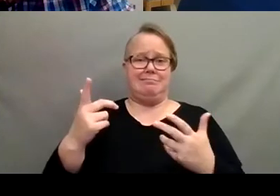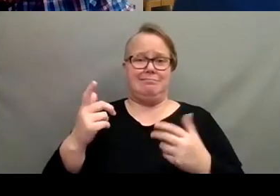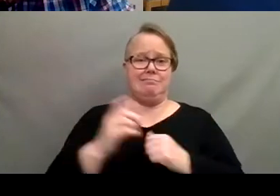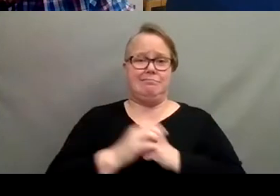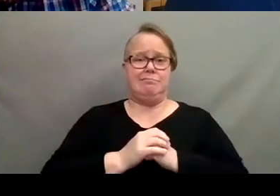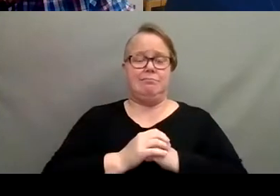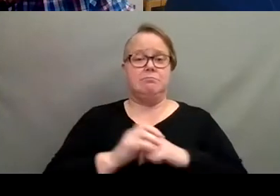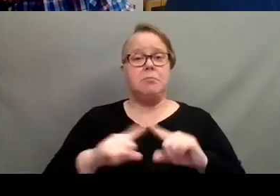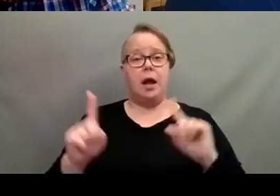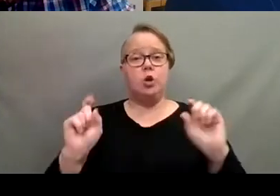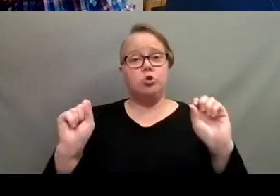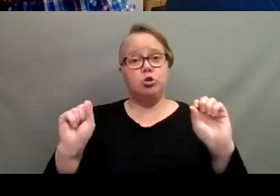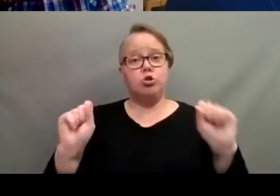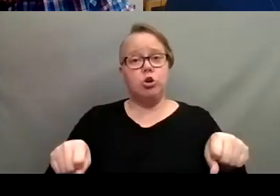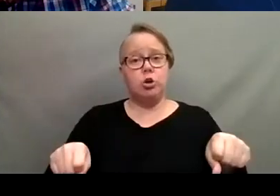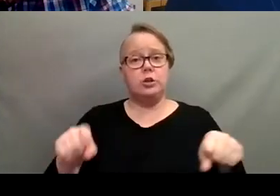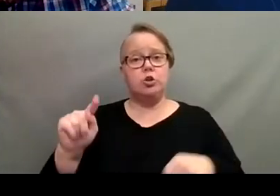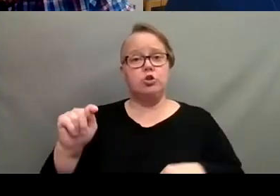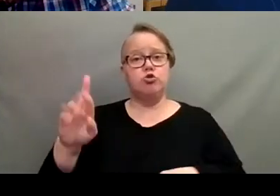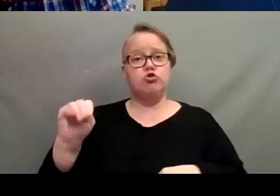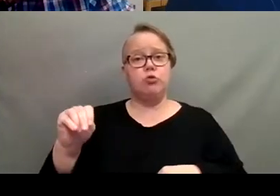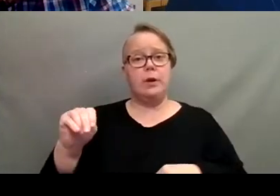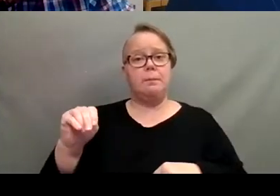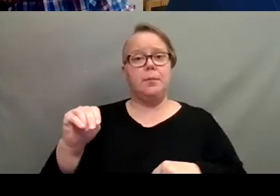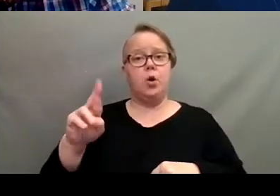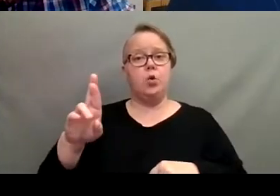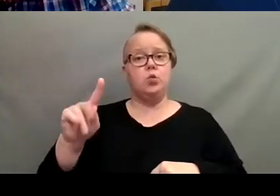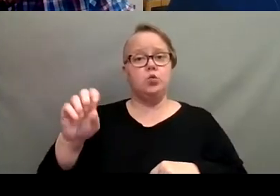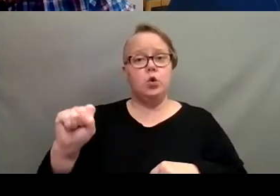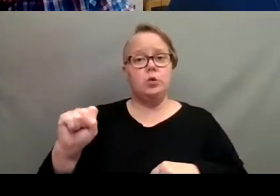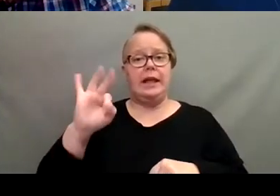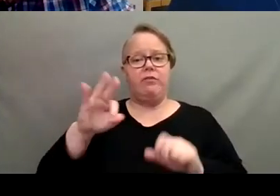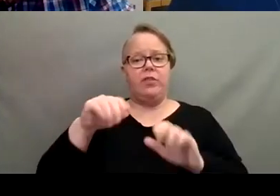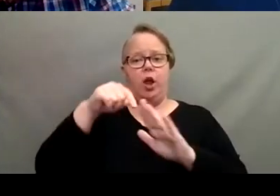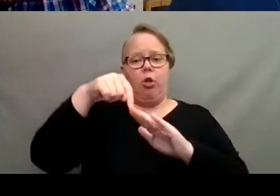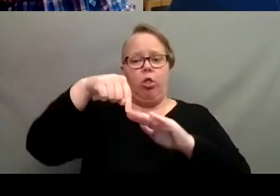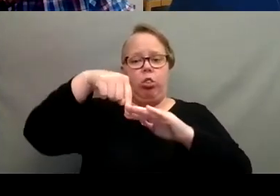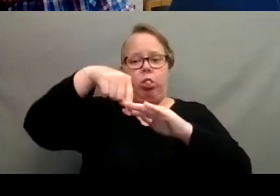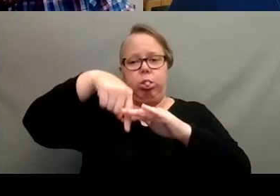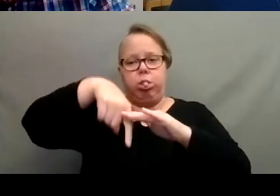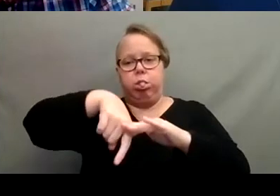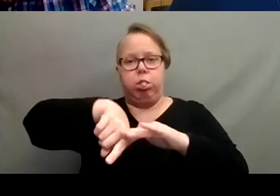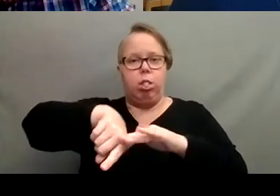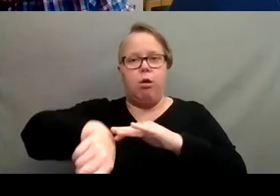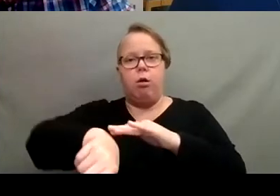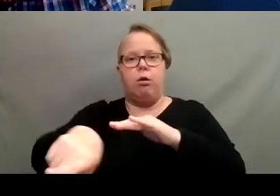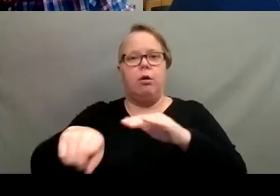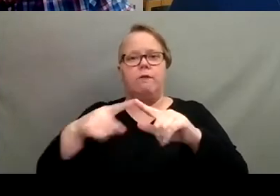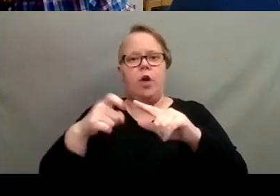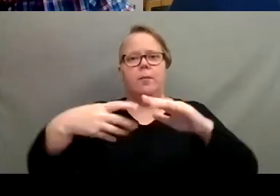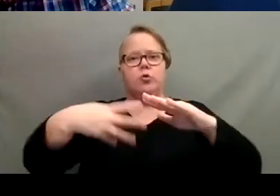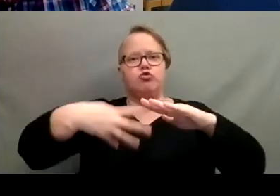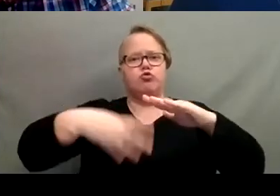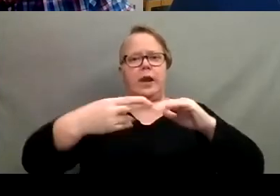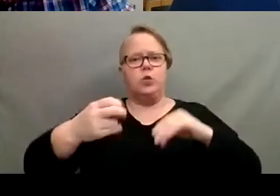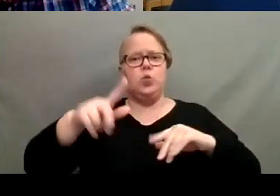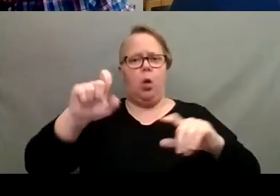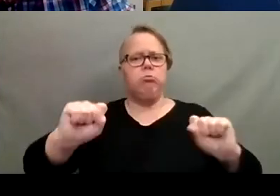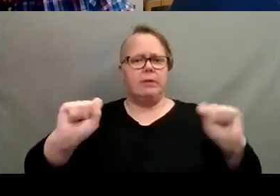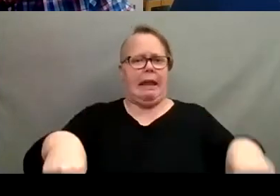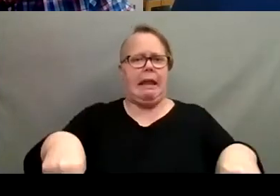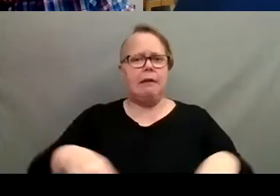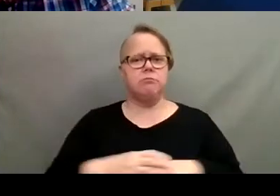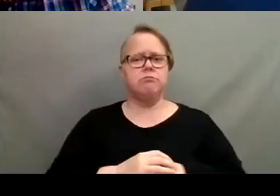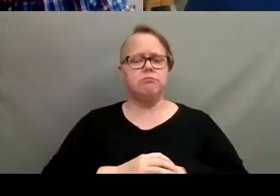But you could certainly trim some roots if they're coming out of drainage holes, if they're coming out of the pot. Yeah, absolutely. You could. Yeah.